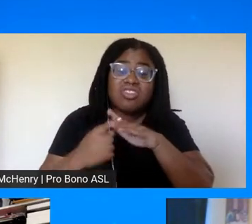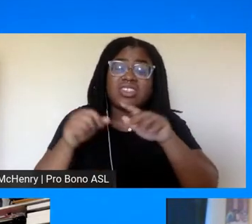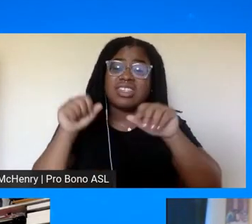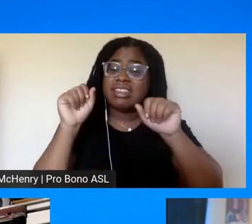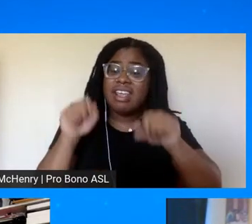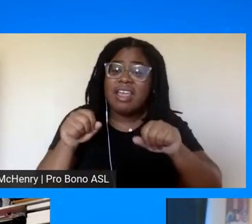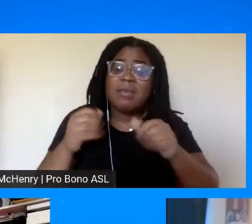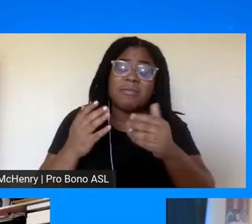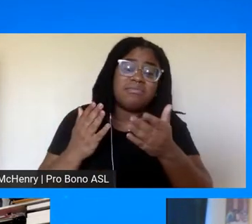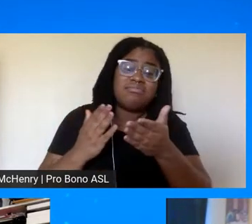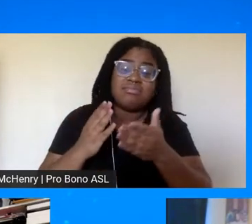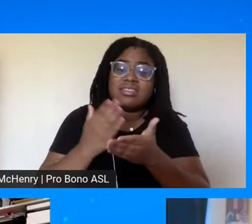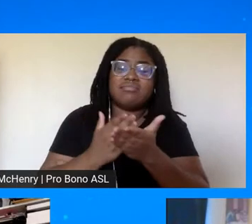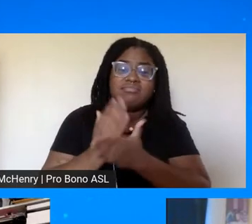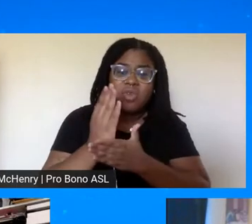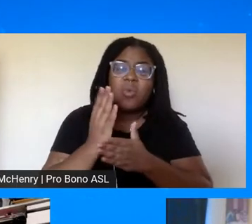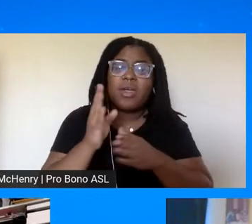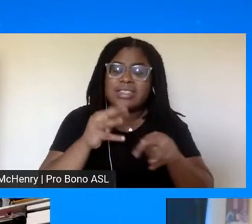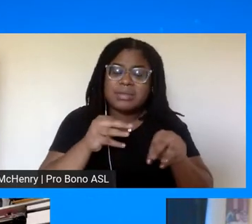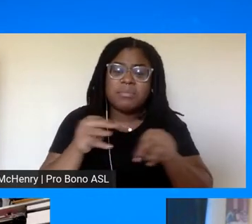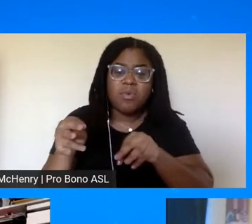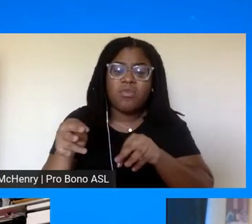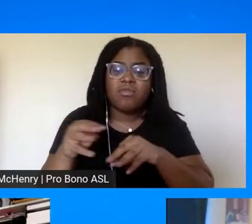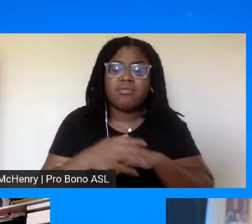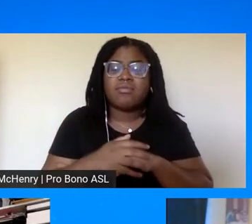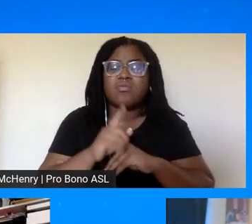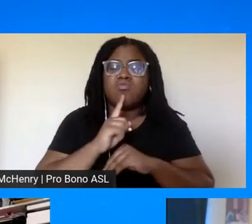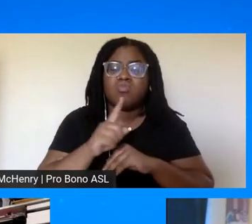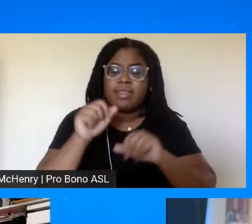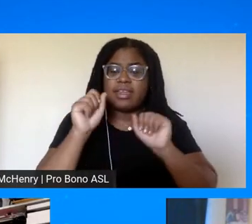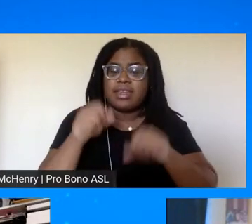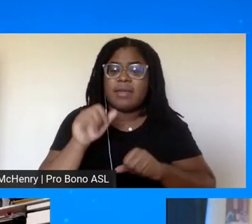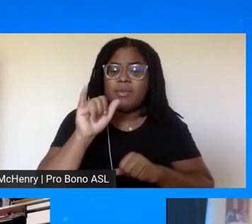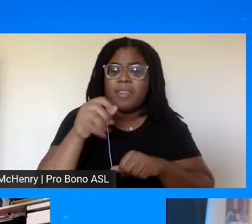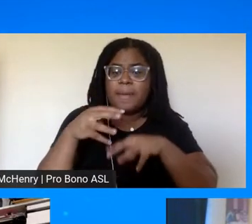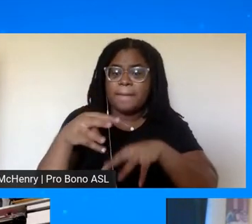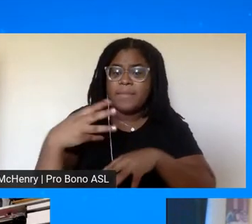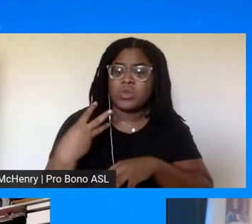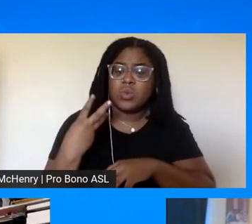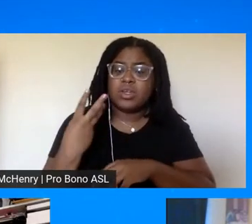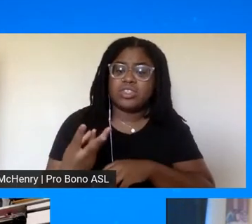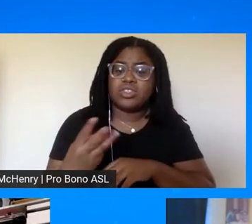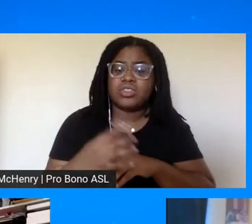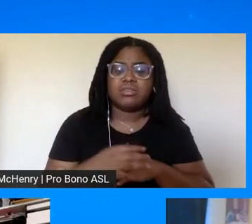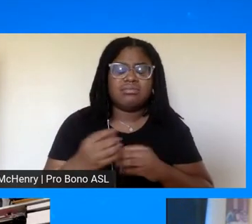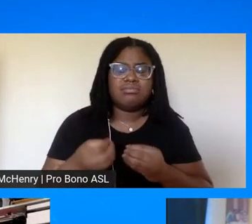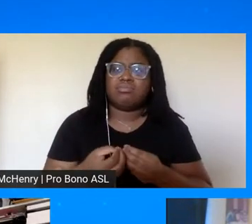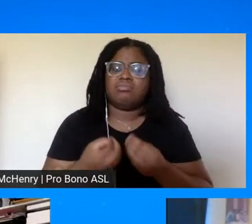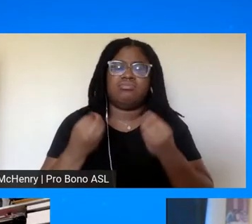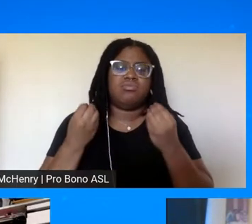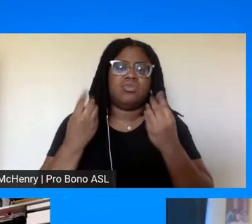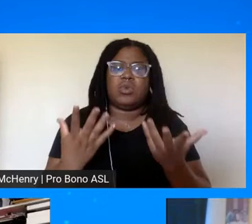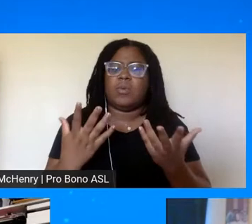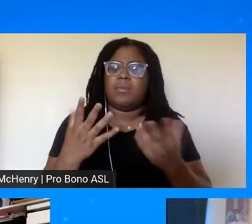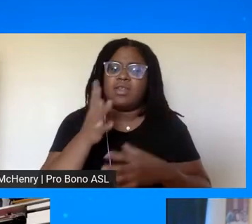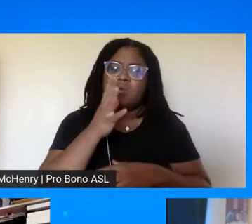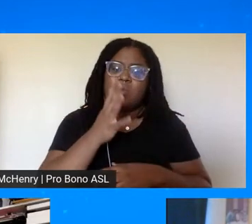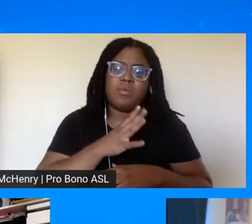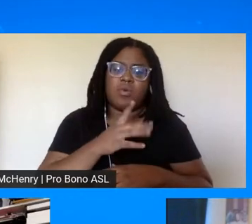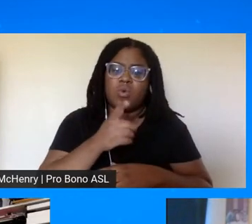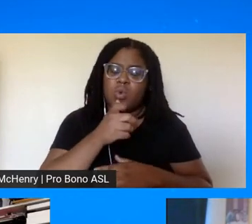general to walk but certainly uh that enabled the march on washington one of the there were so many women who were central